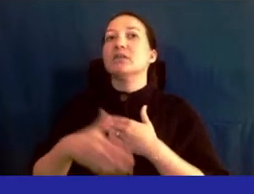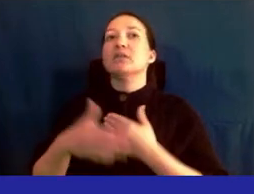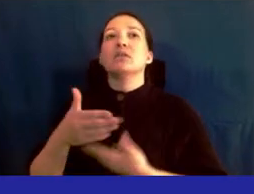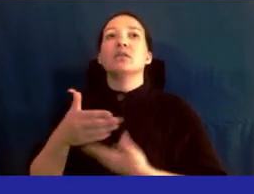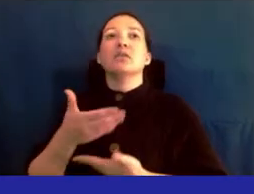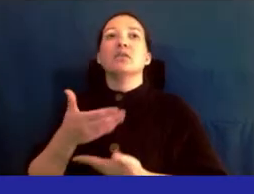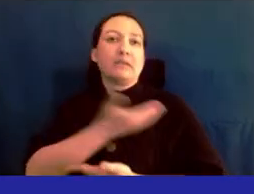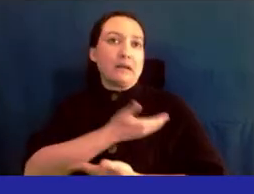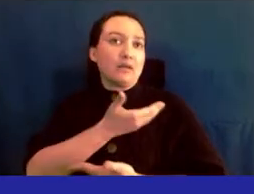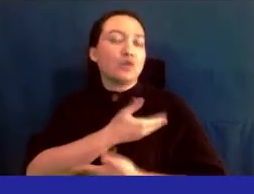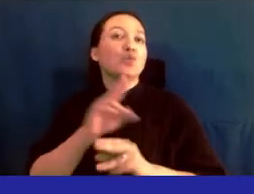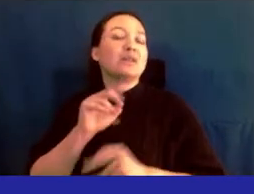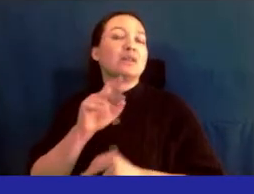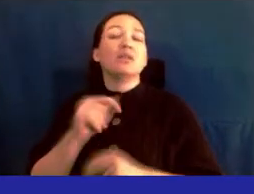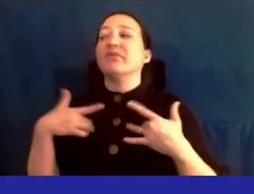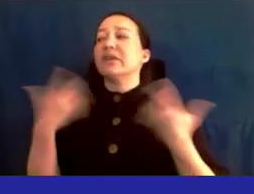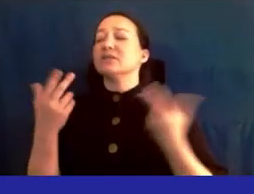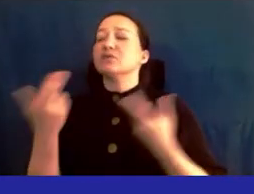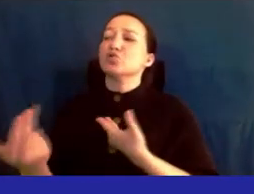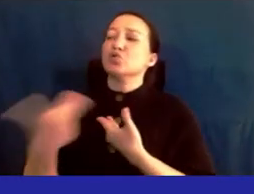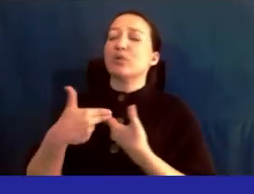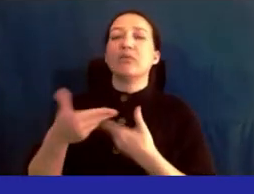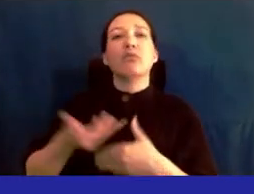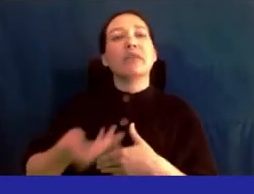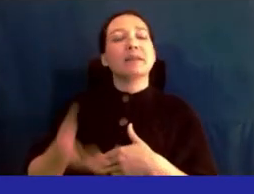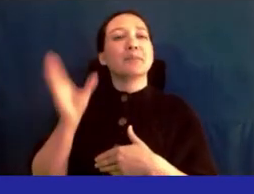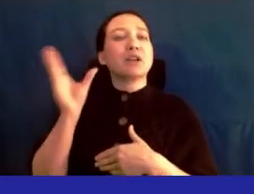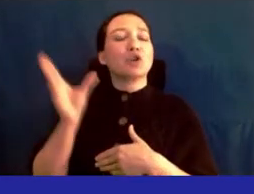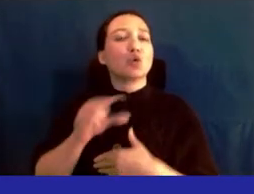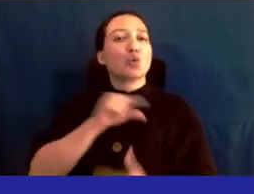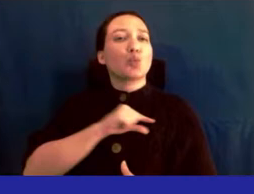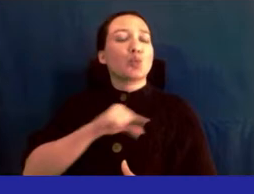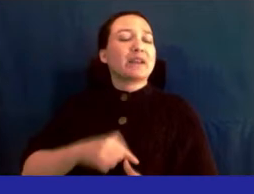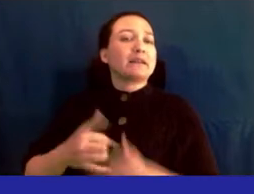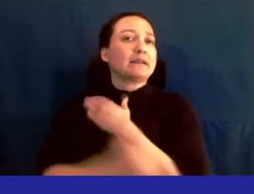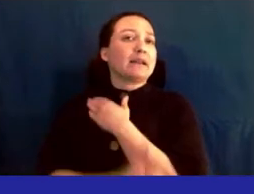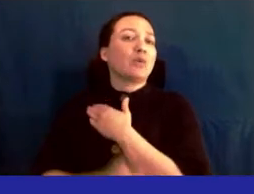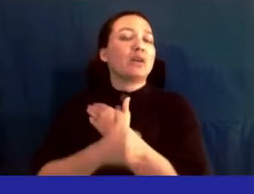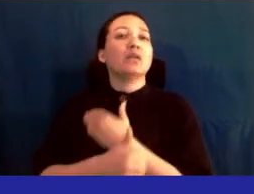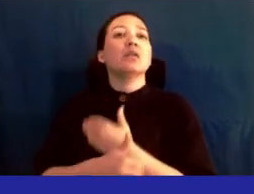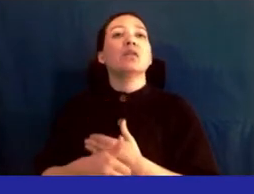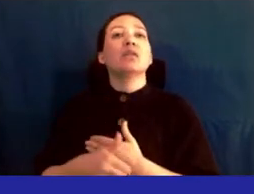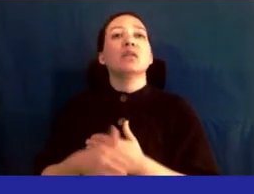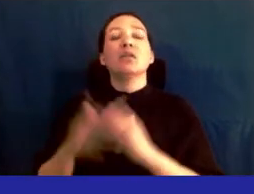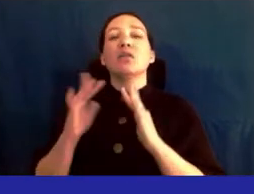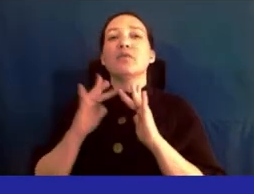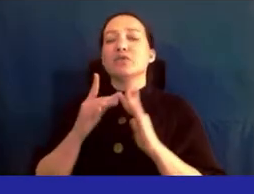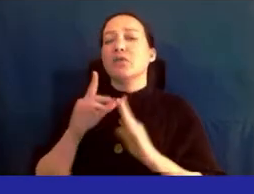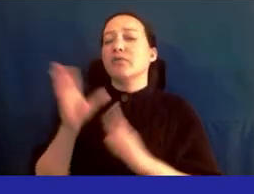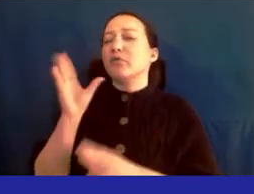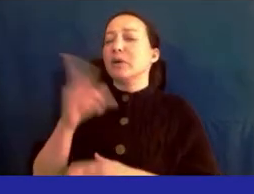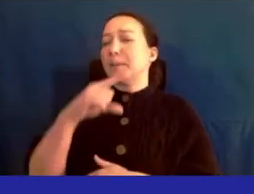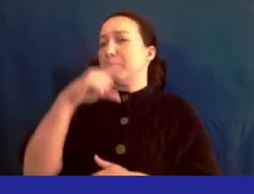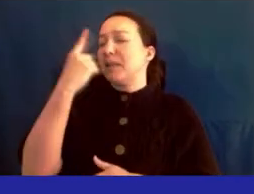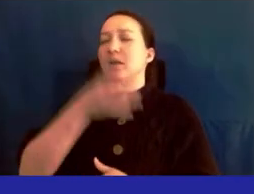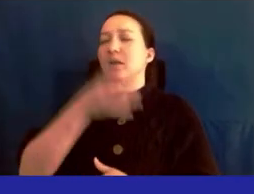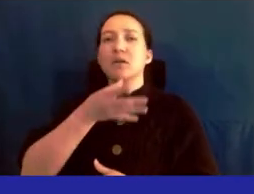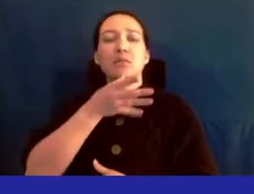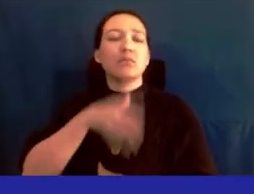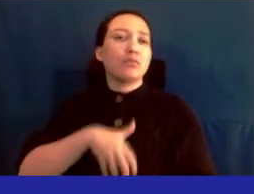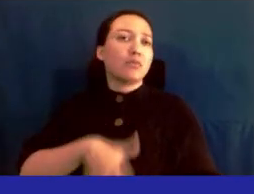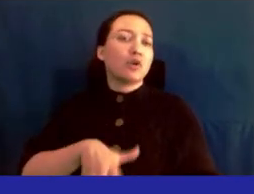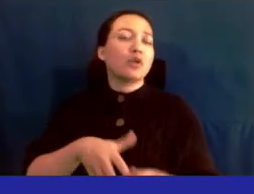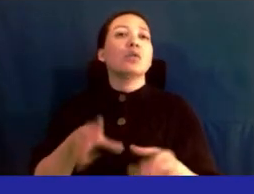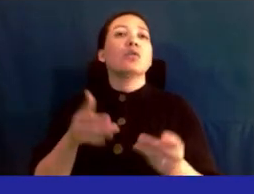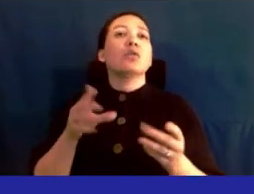events and also joined as guest presenters for the Queens County Sexual Virtum Forum addressing black maternal mortality